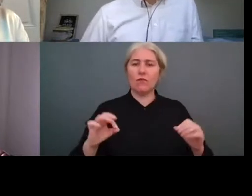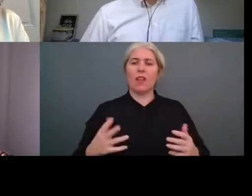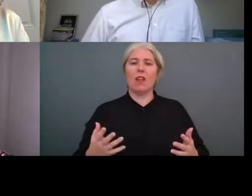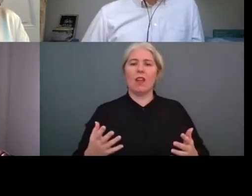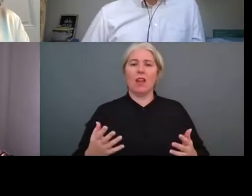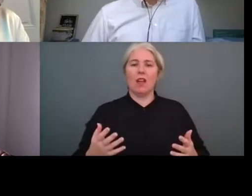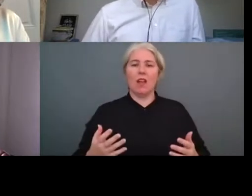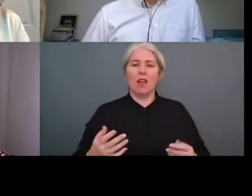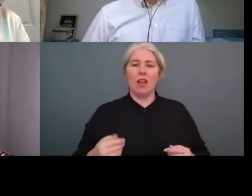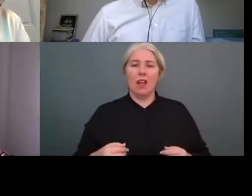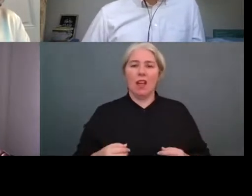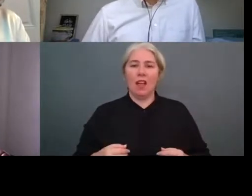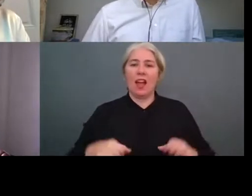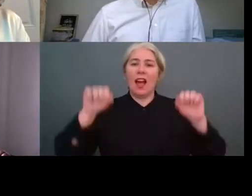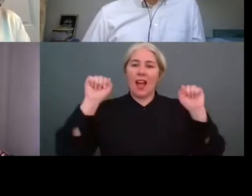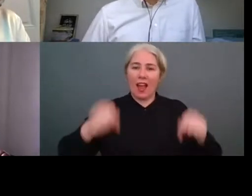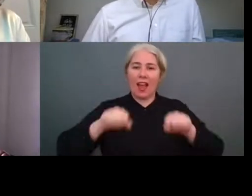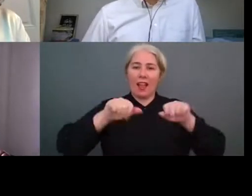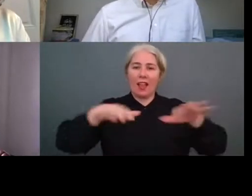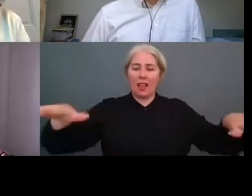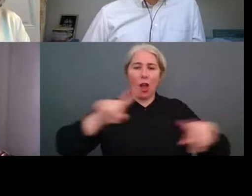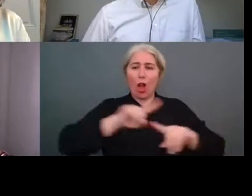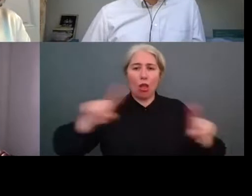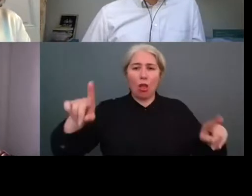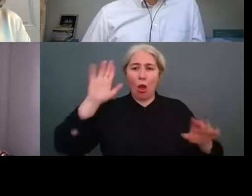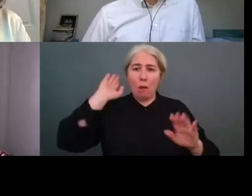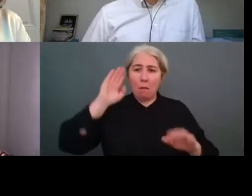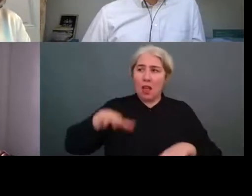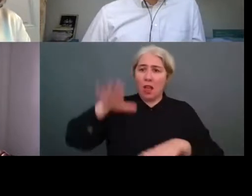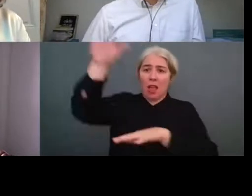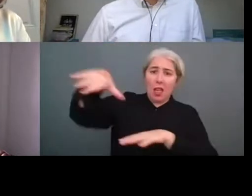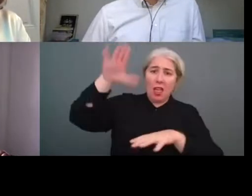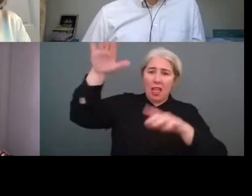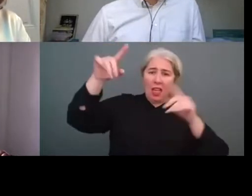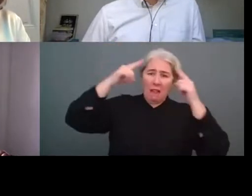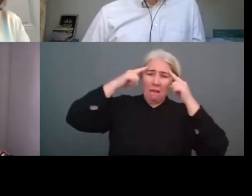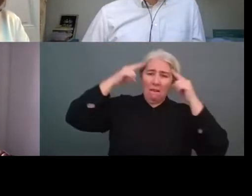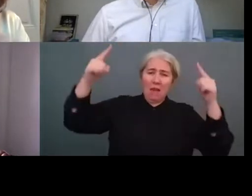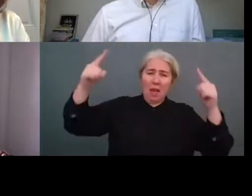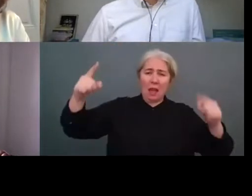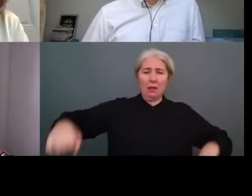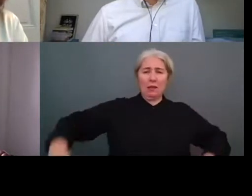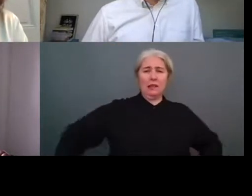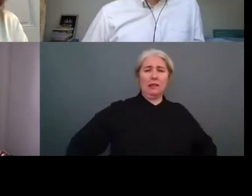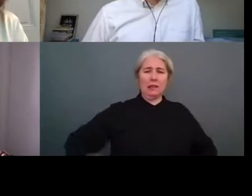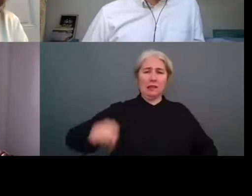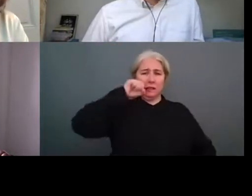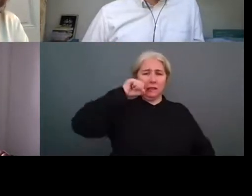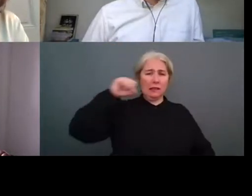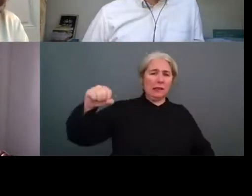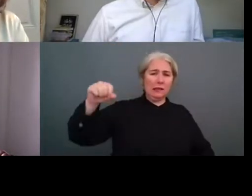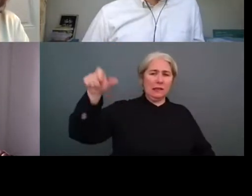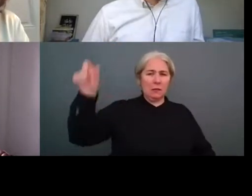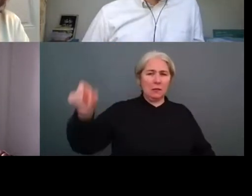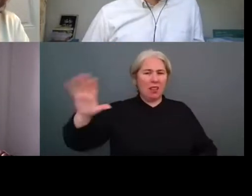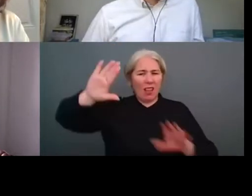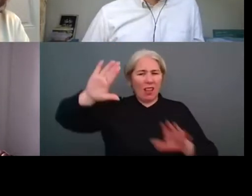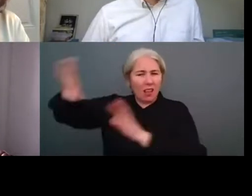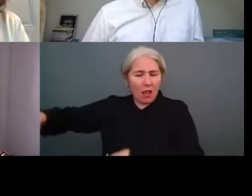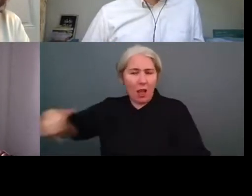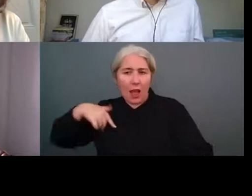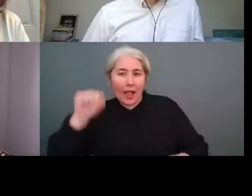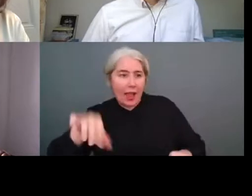necessarily to the famous stars we we should also use uh inspiring uh activists